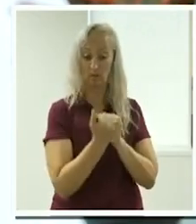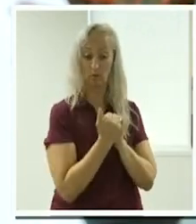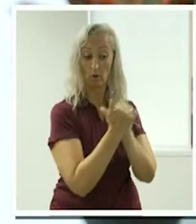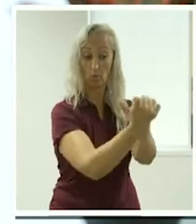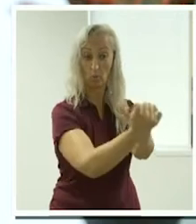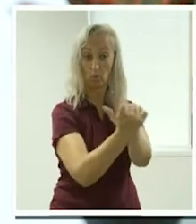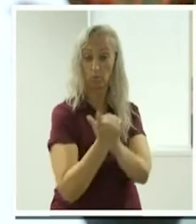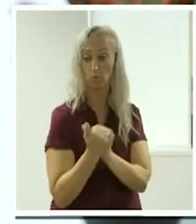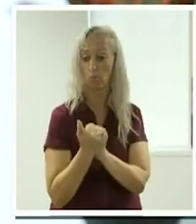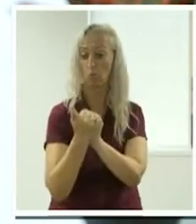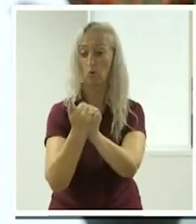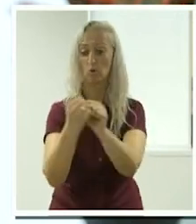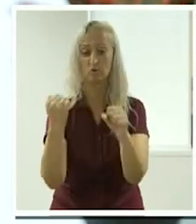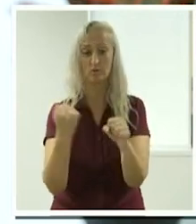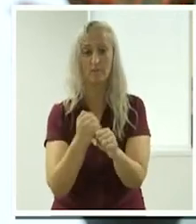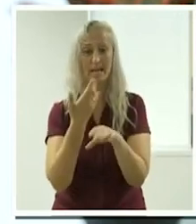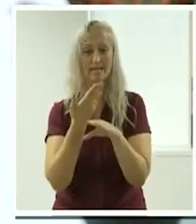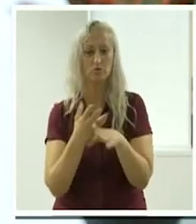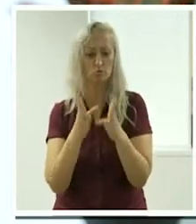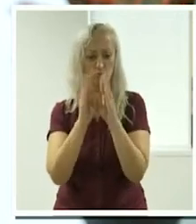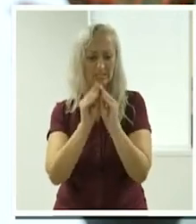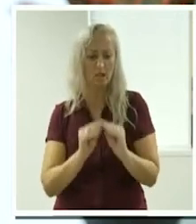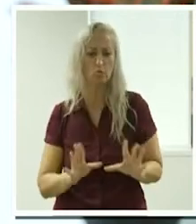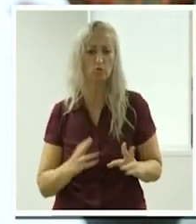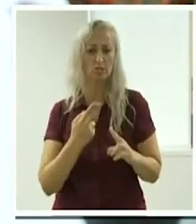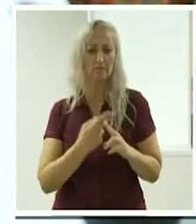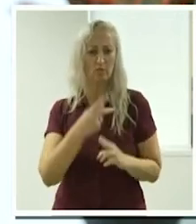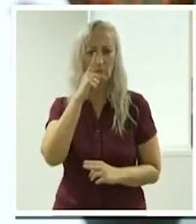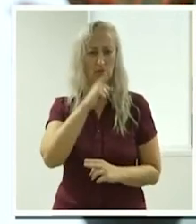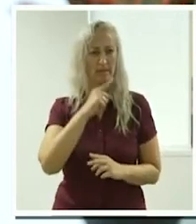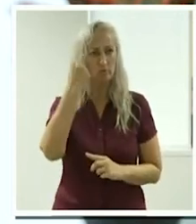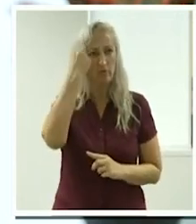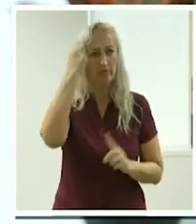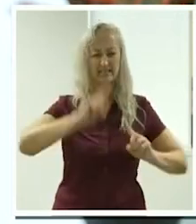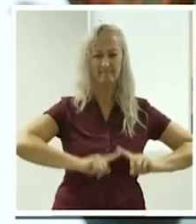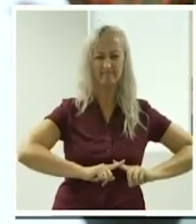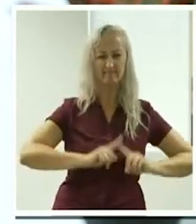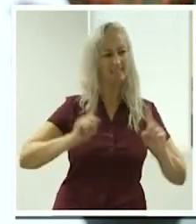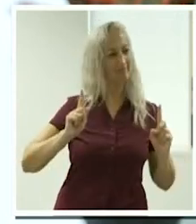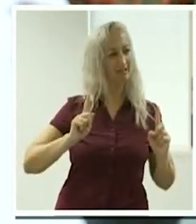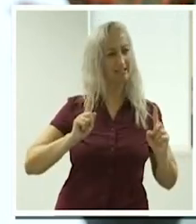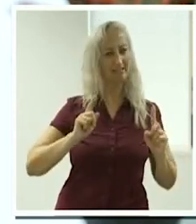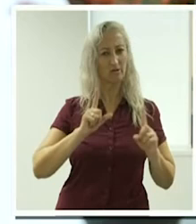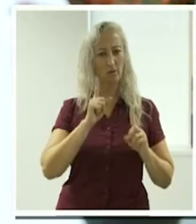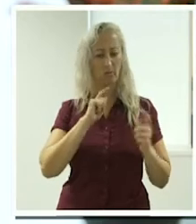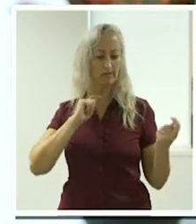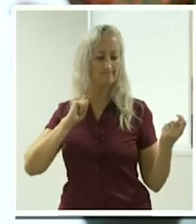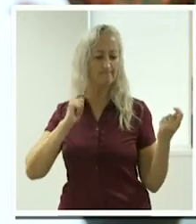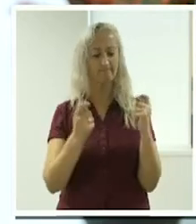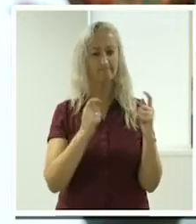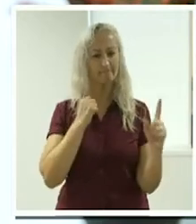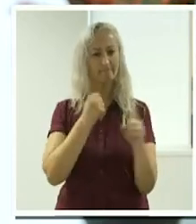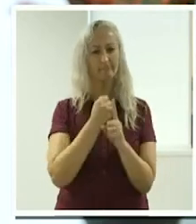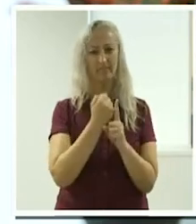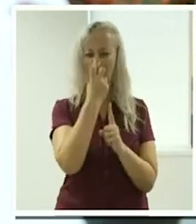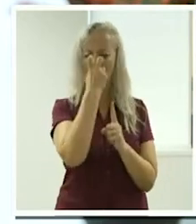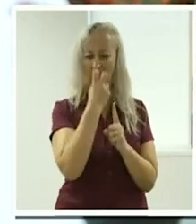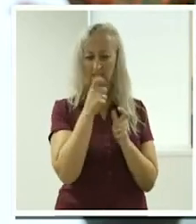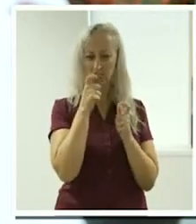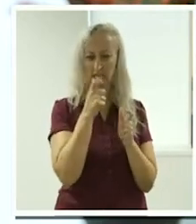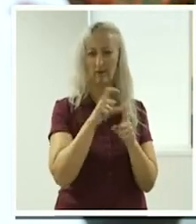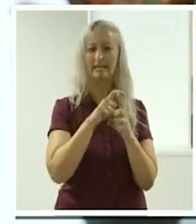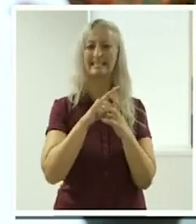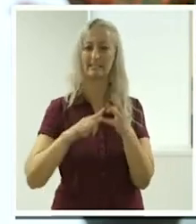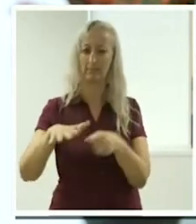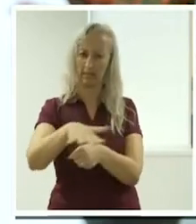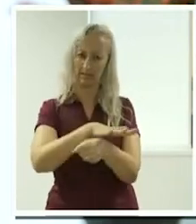think differently to be able to work differently to help us shape the future of aged care and disability support together so thank you to our